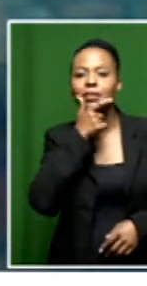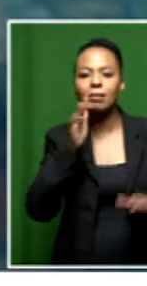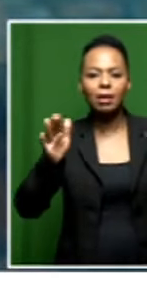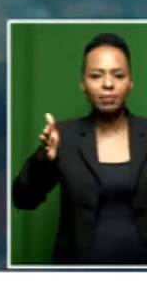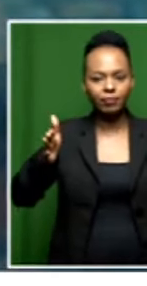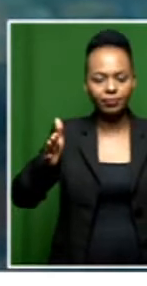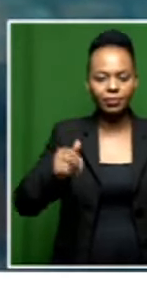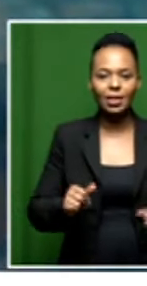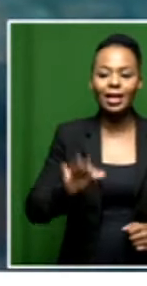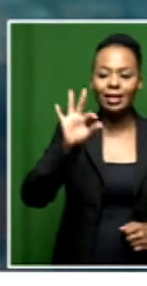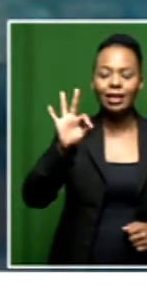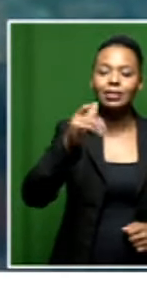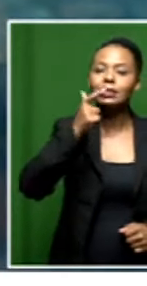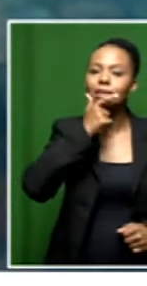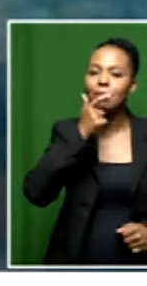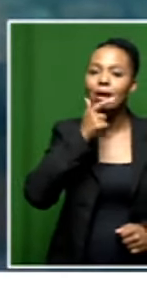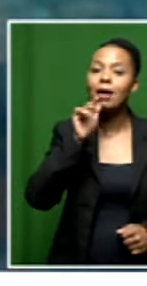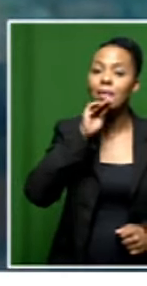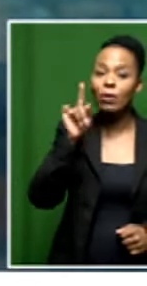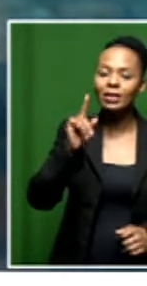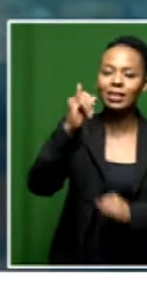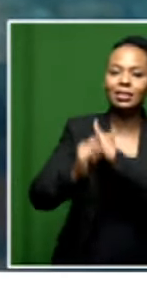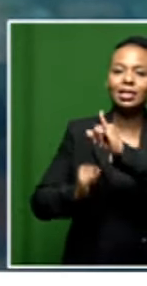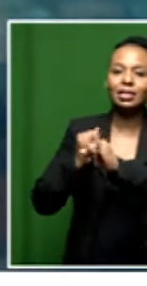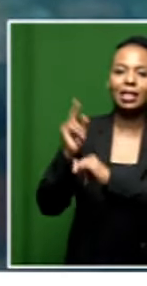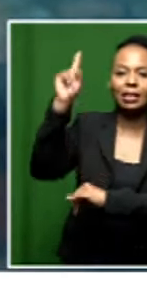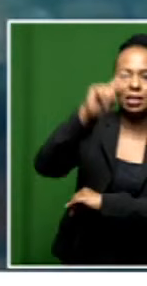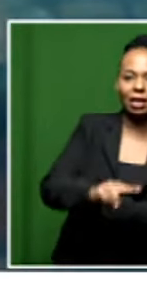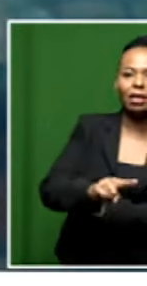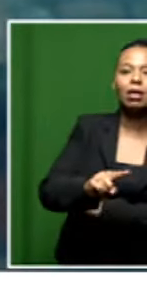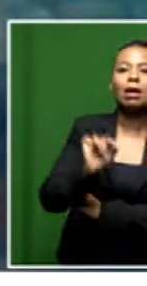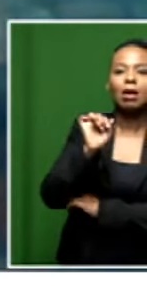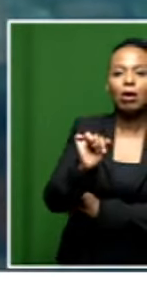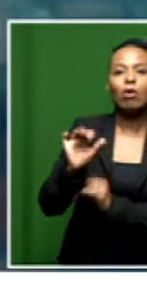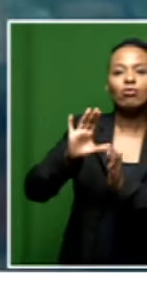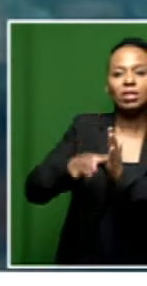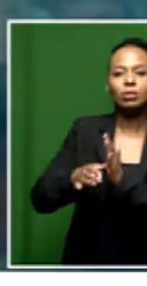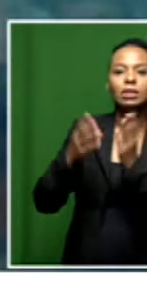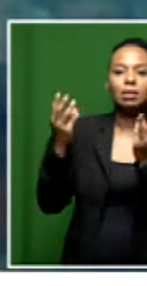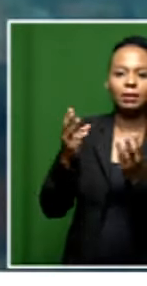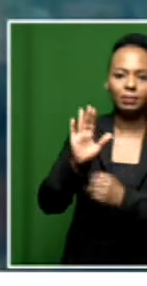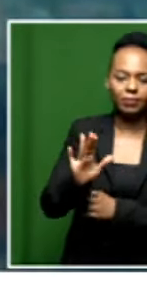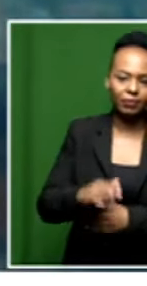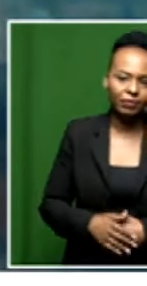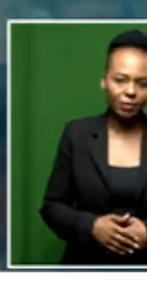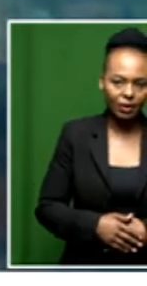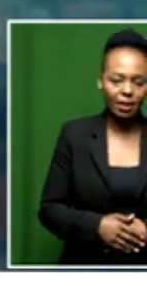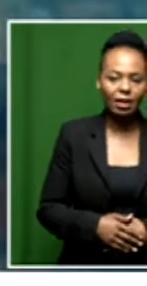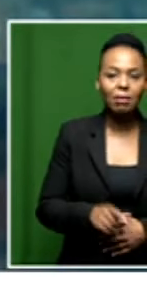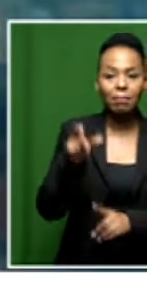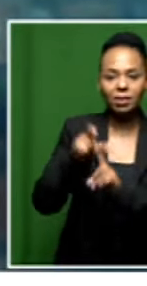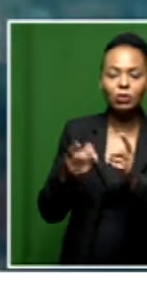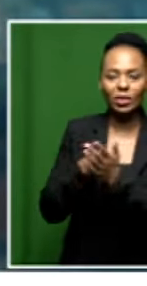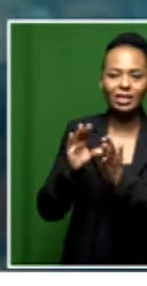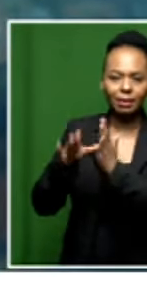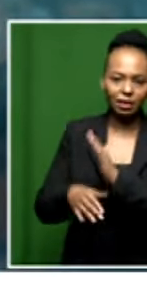The 3rd of December is International Day of Persons with Disabilities. It doesn't mean that between the